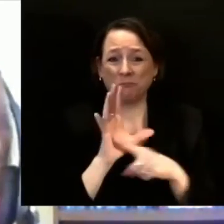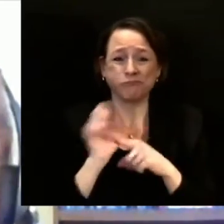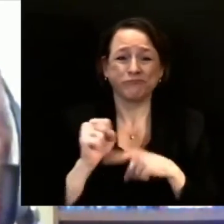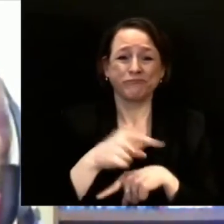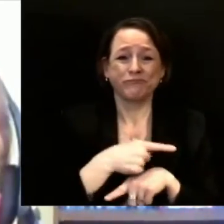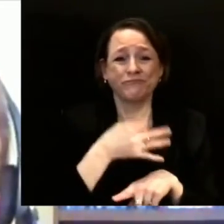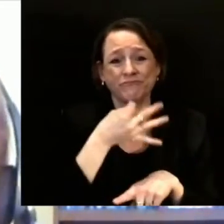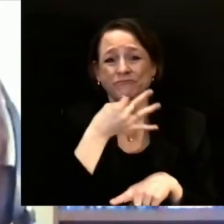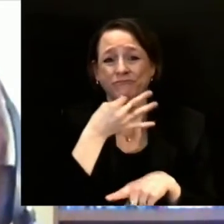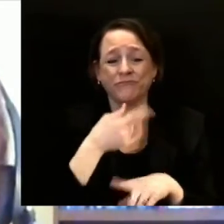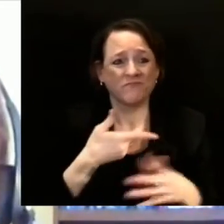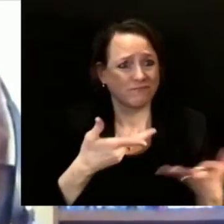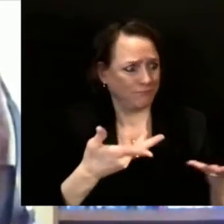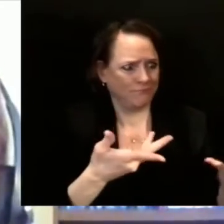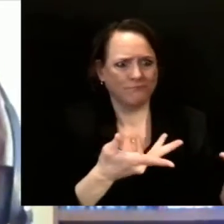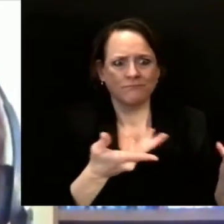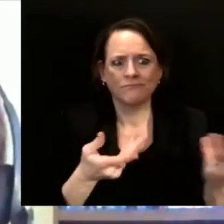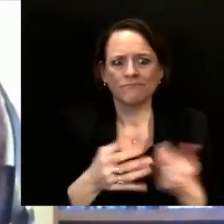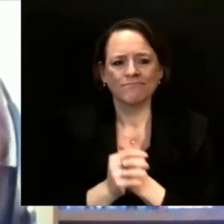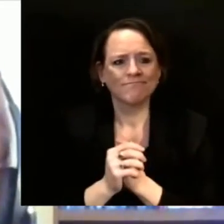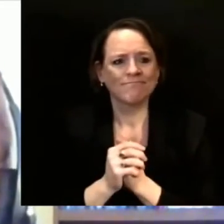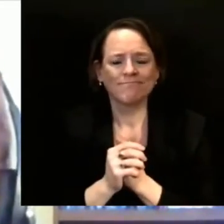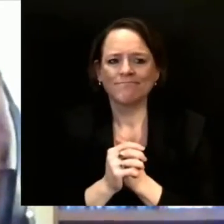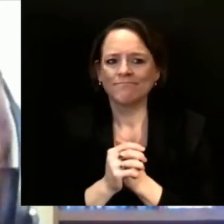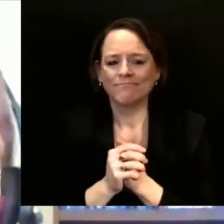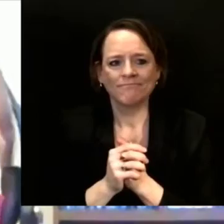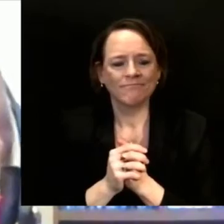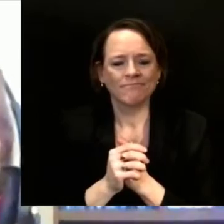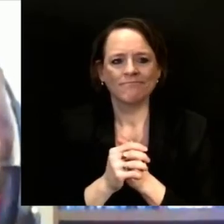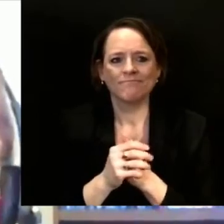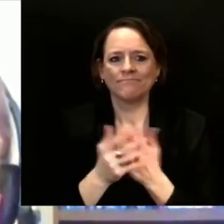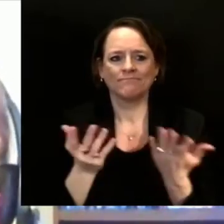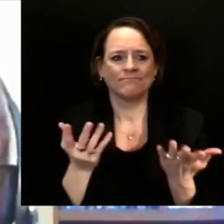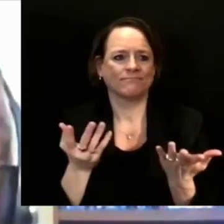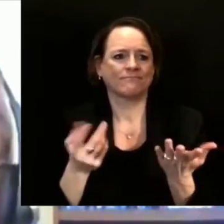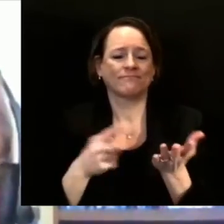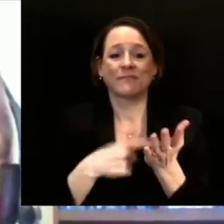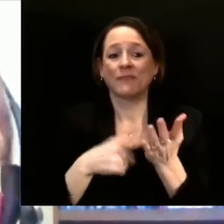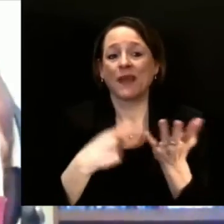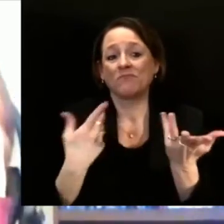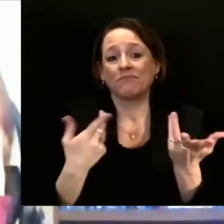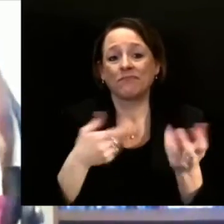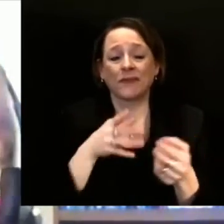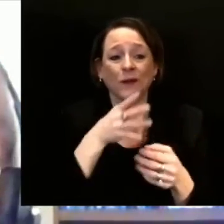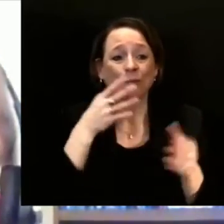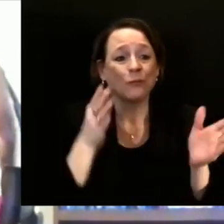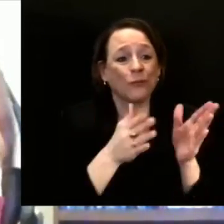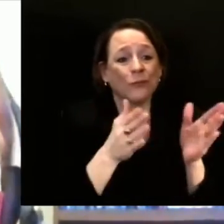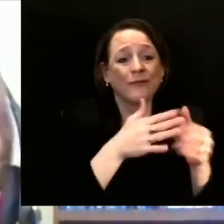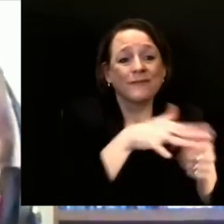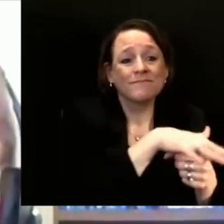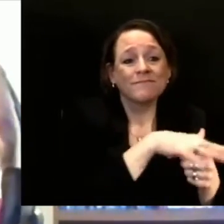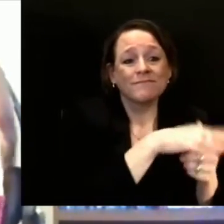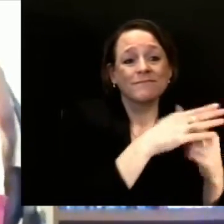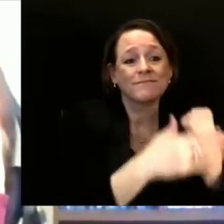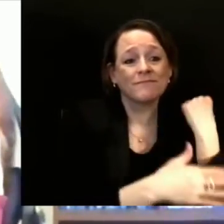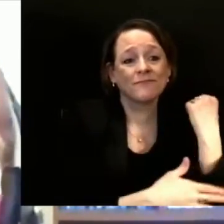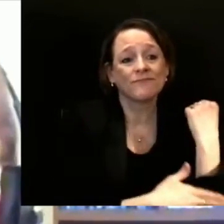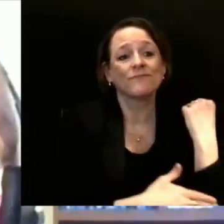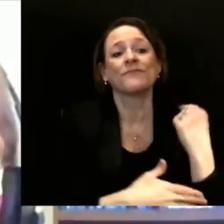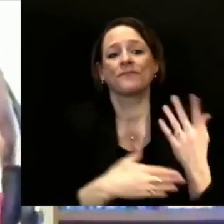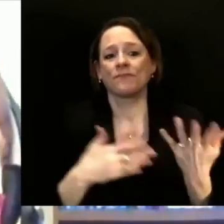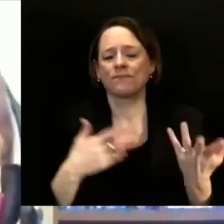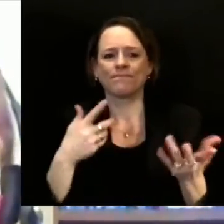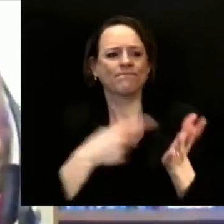sometimes I think the smaller rural communities have their systems very well put together